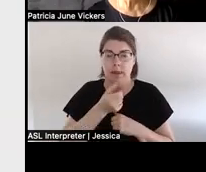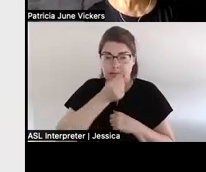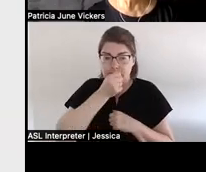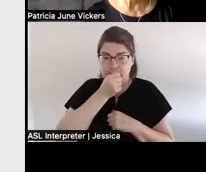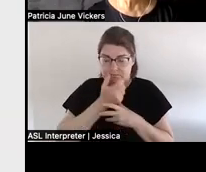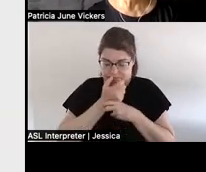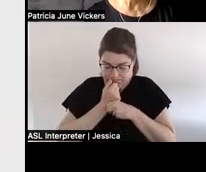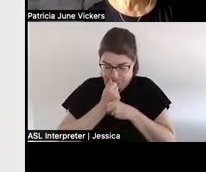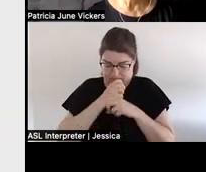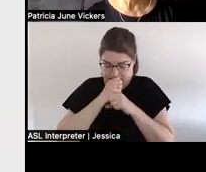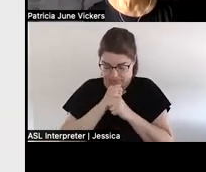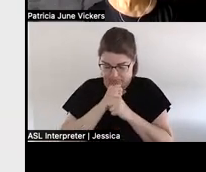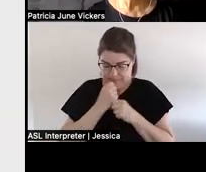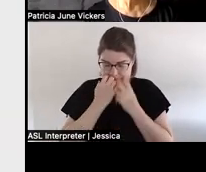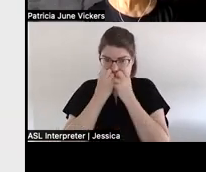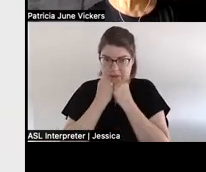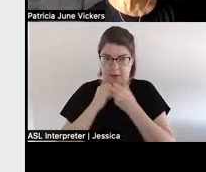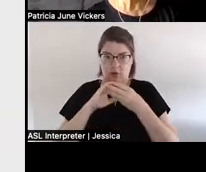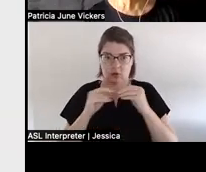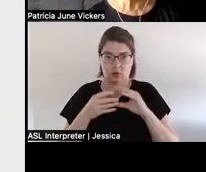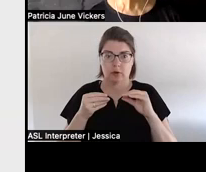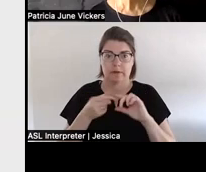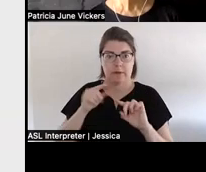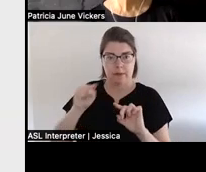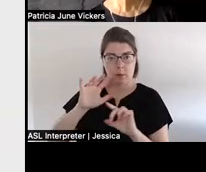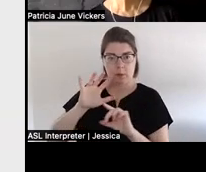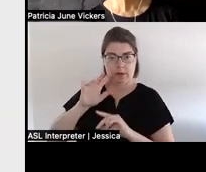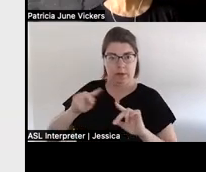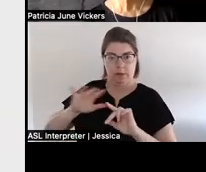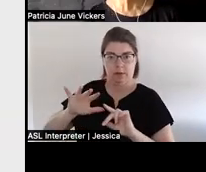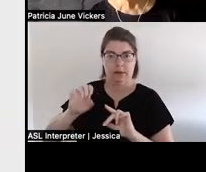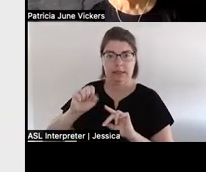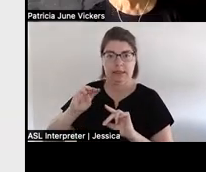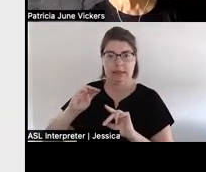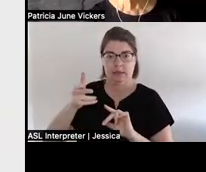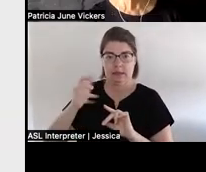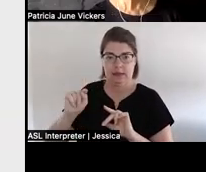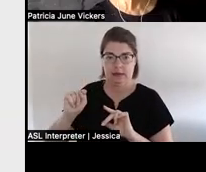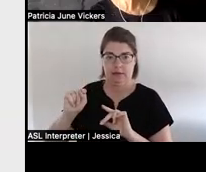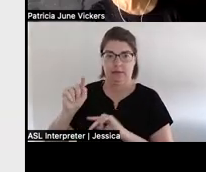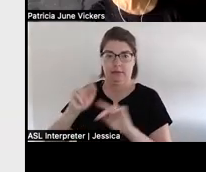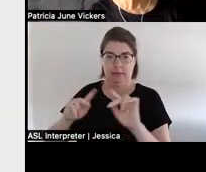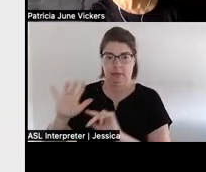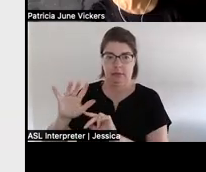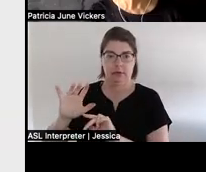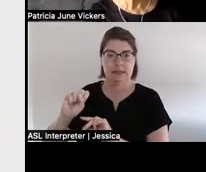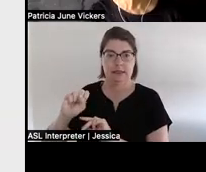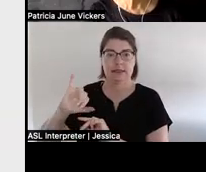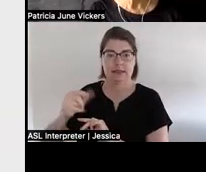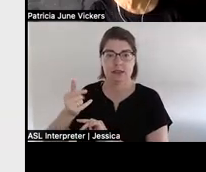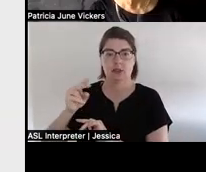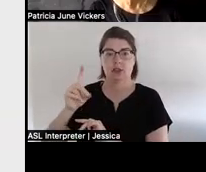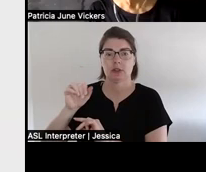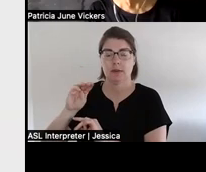of zimtian people and they give account of